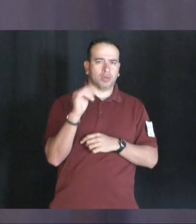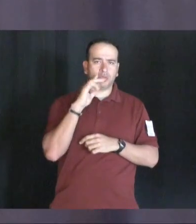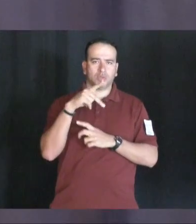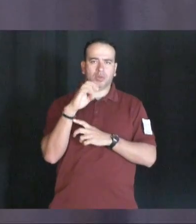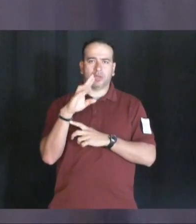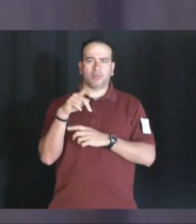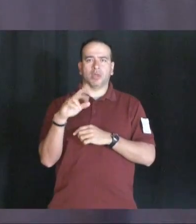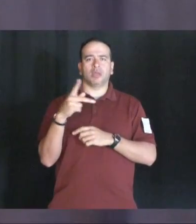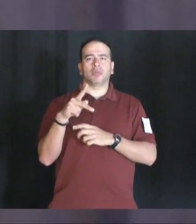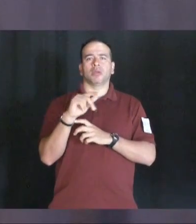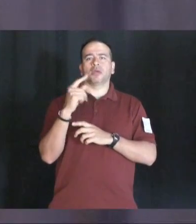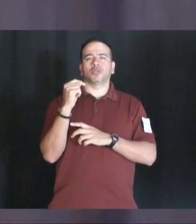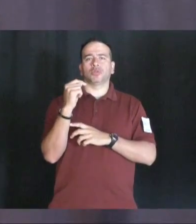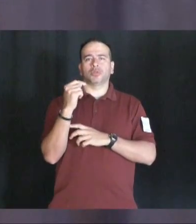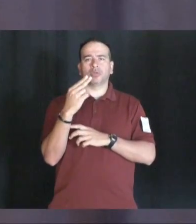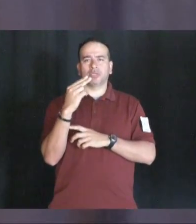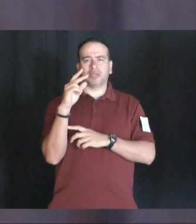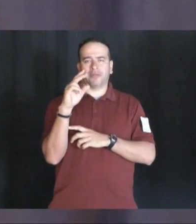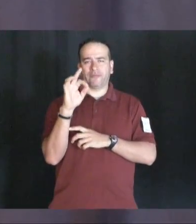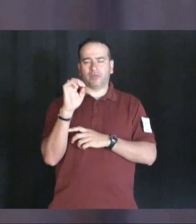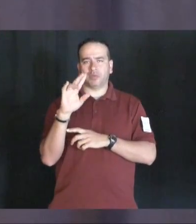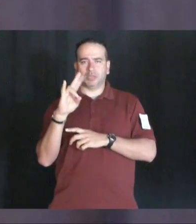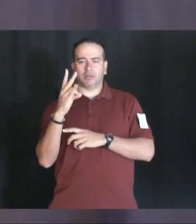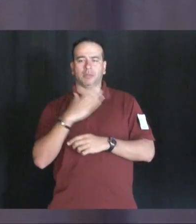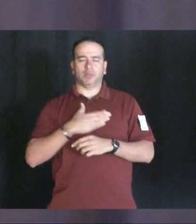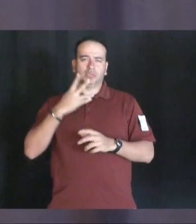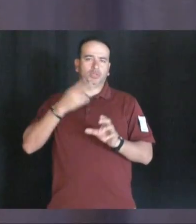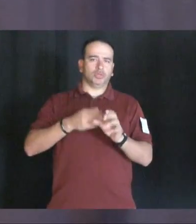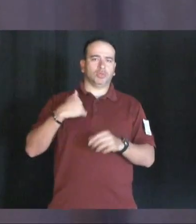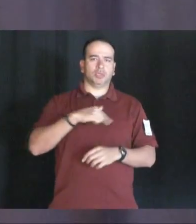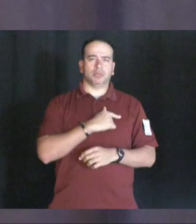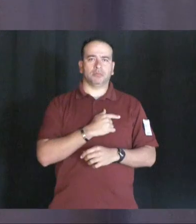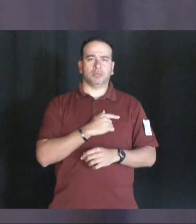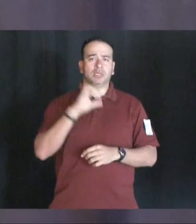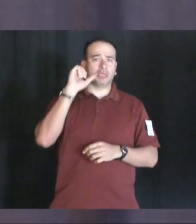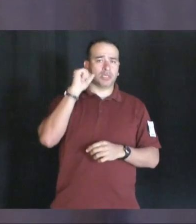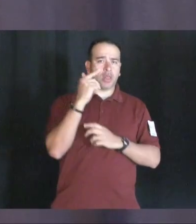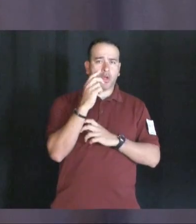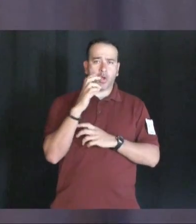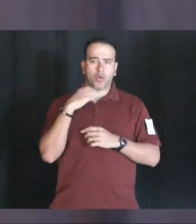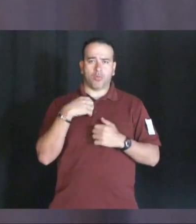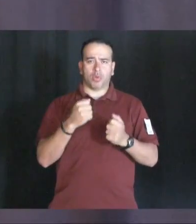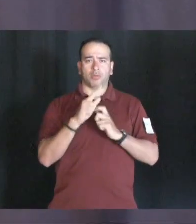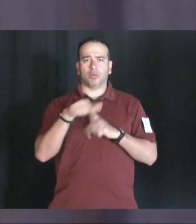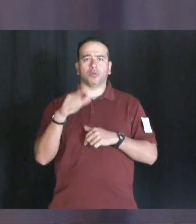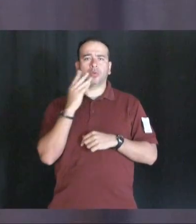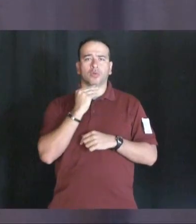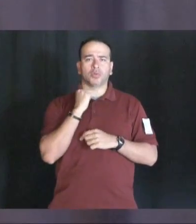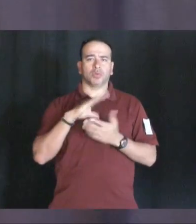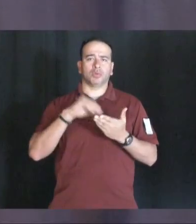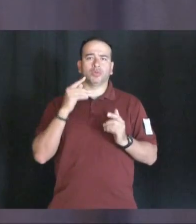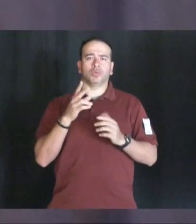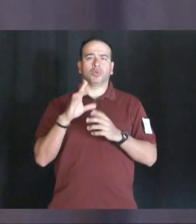party on Thursday, February 7th. Please join us. Shalom Braves! Come to Jewish Student Union this